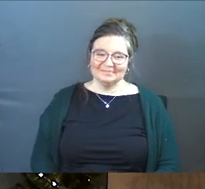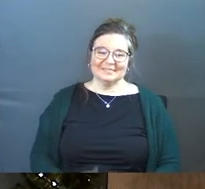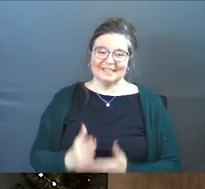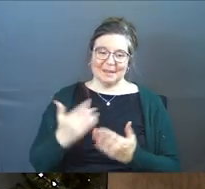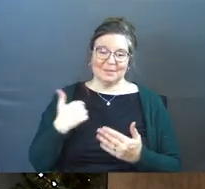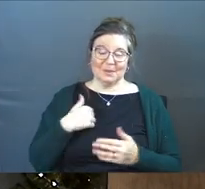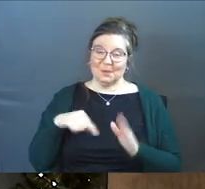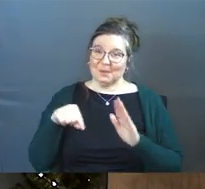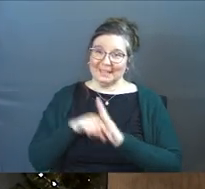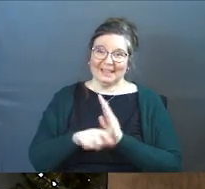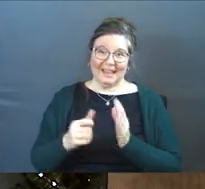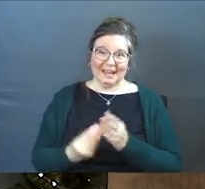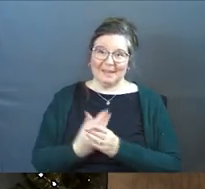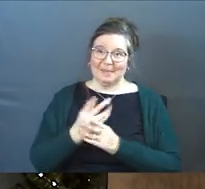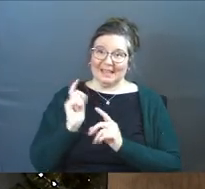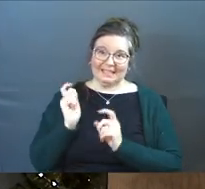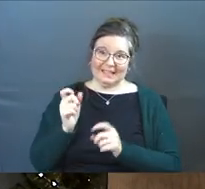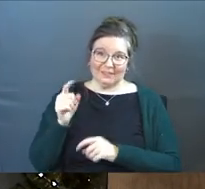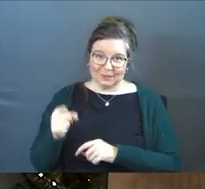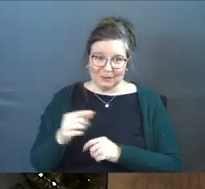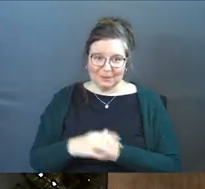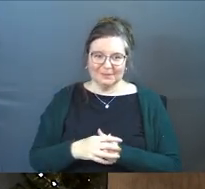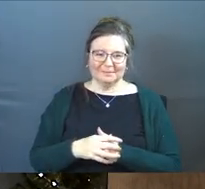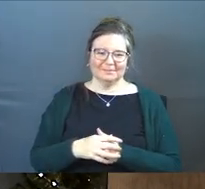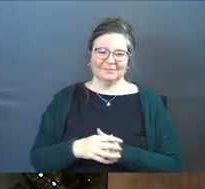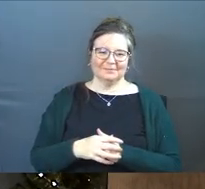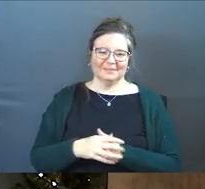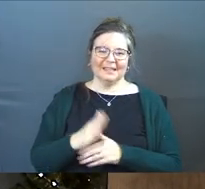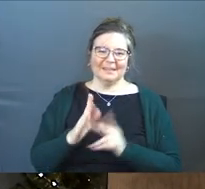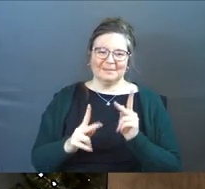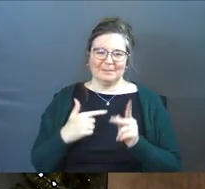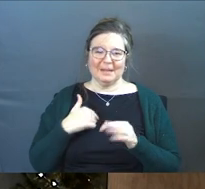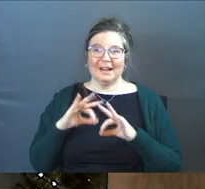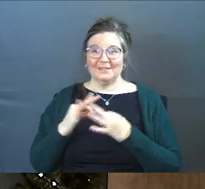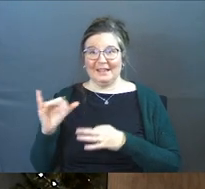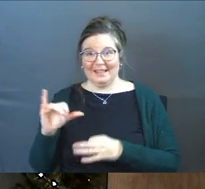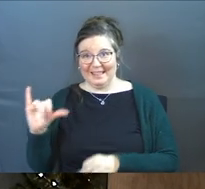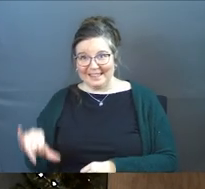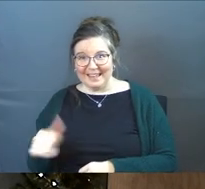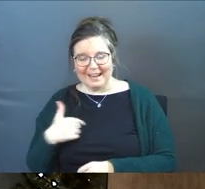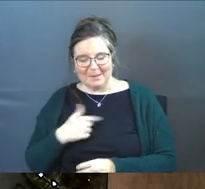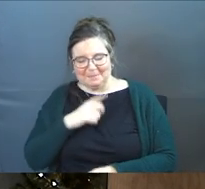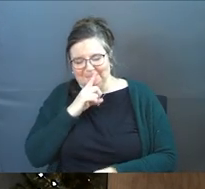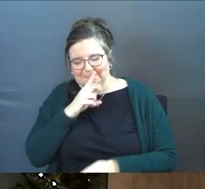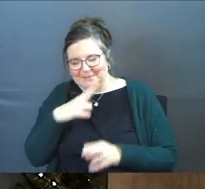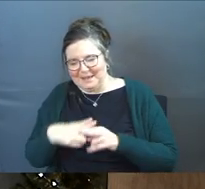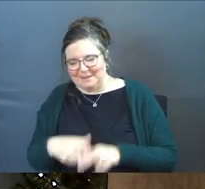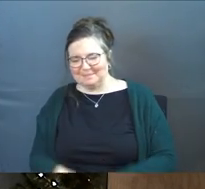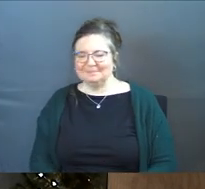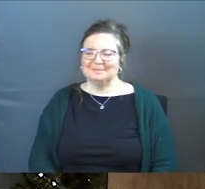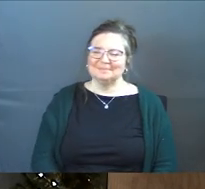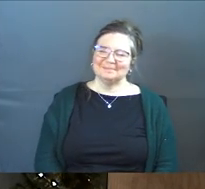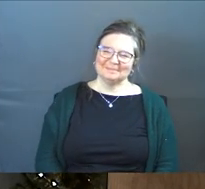Some of you kill any plant that's given to you. You've got some people in our family like that. I won't name them.